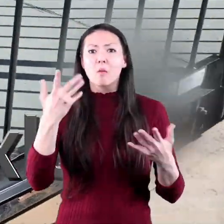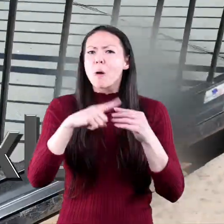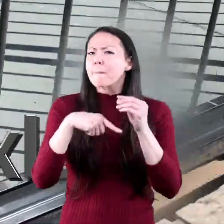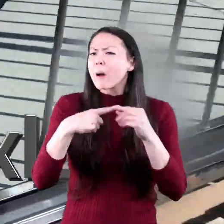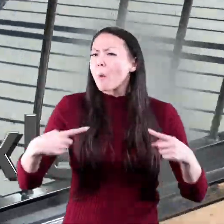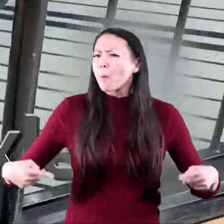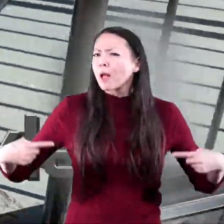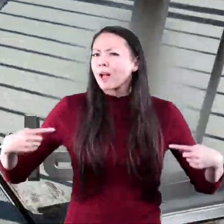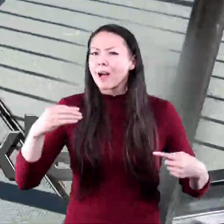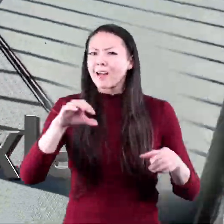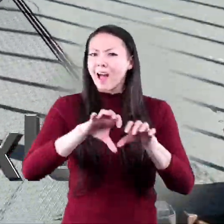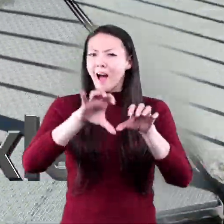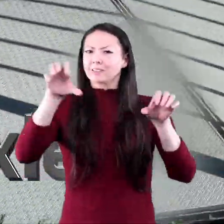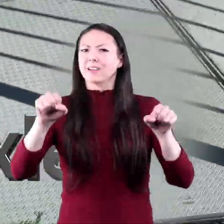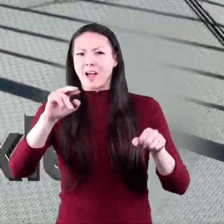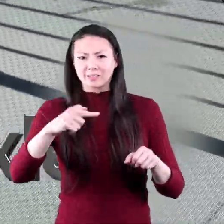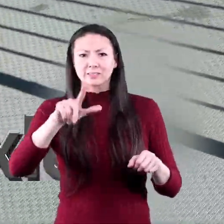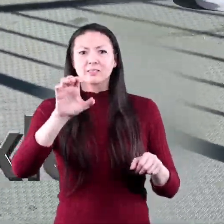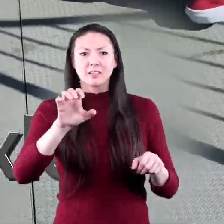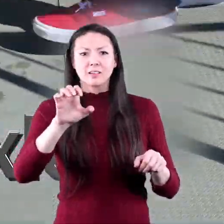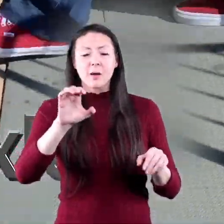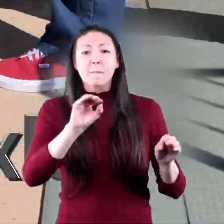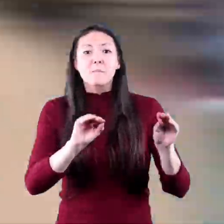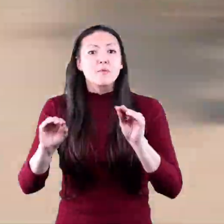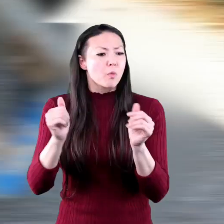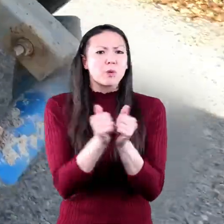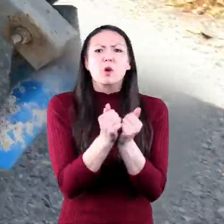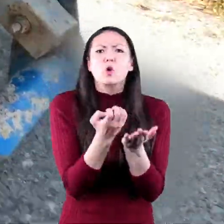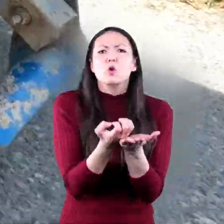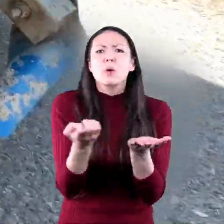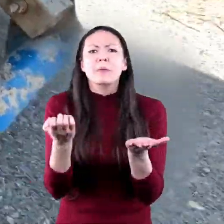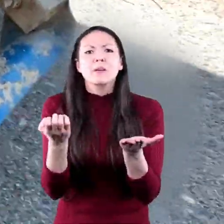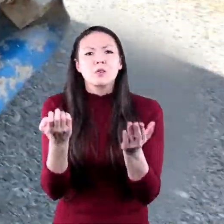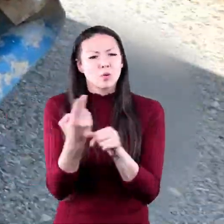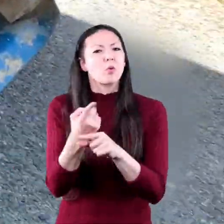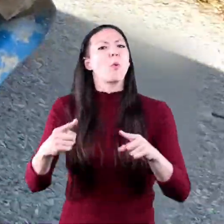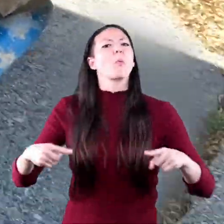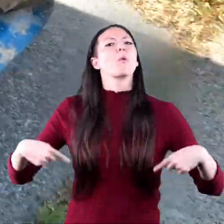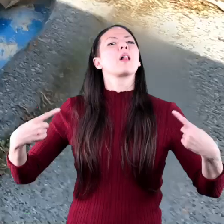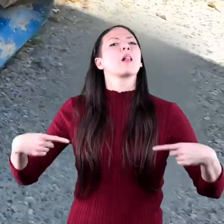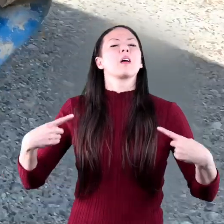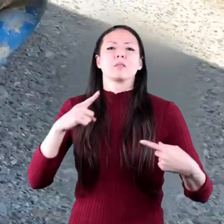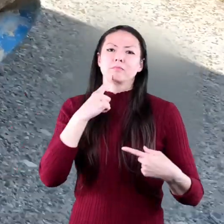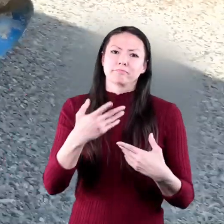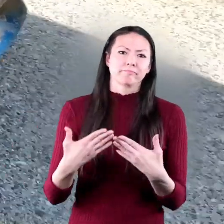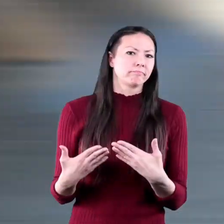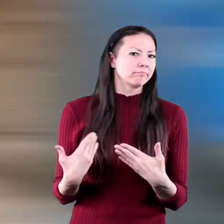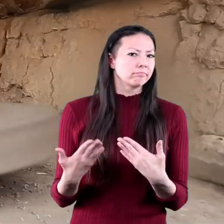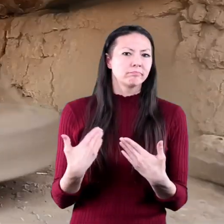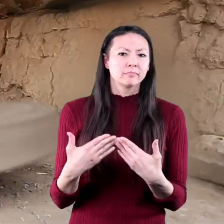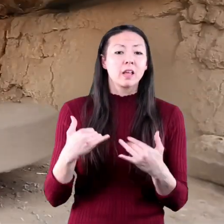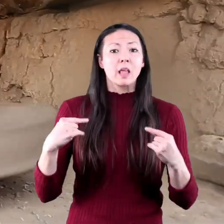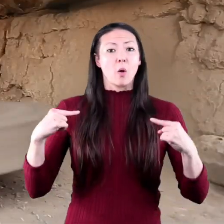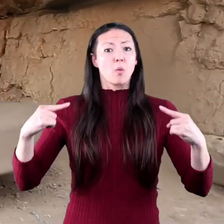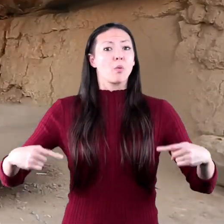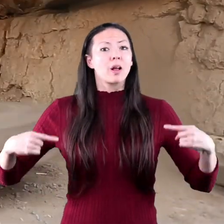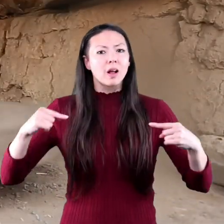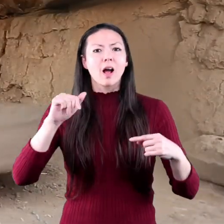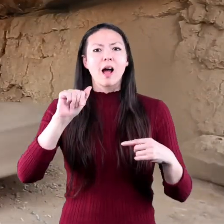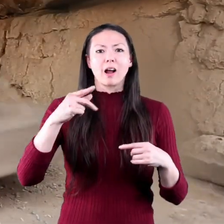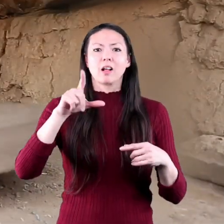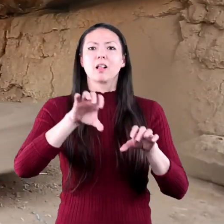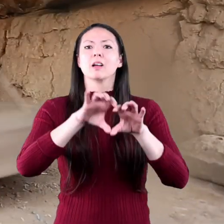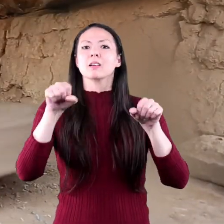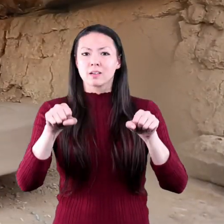how about the wheel and axle? Yeah, moving equipment up and down a ramp using wheels is easy. The wheel and axle